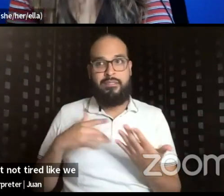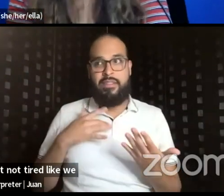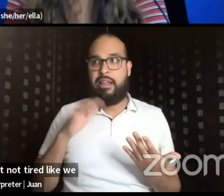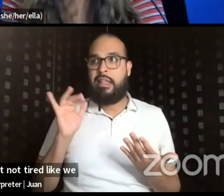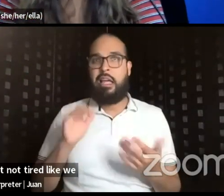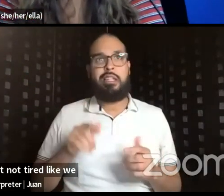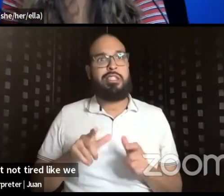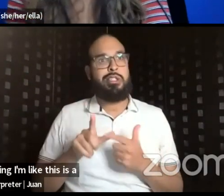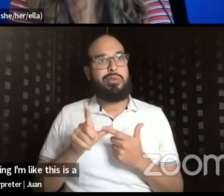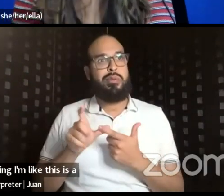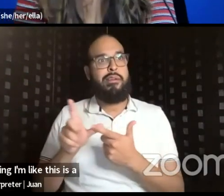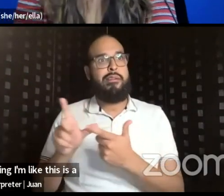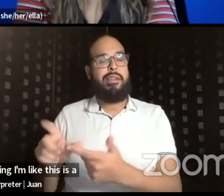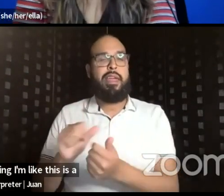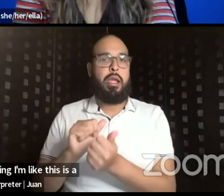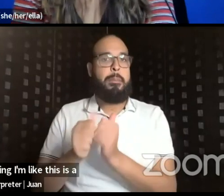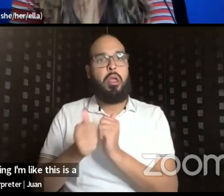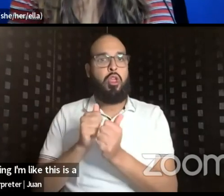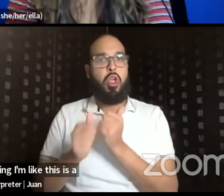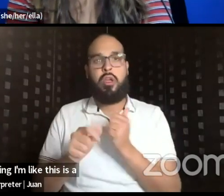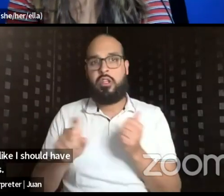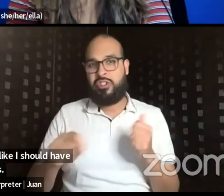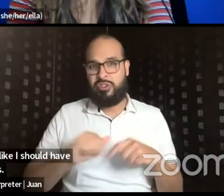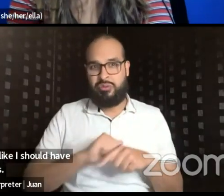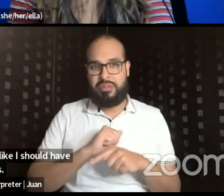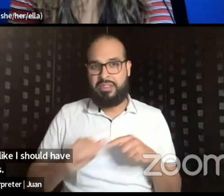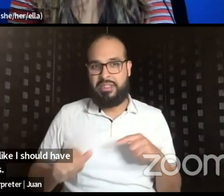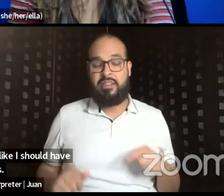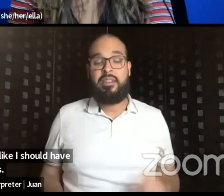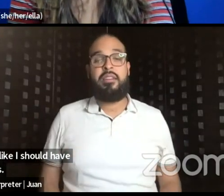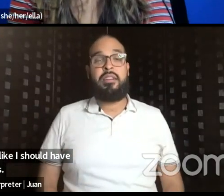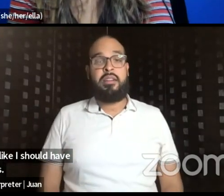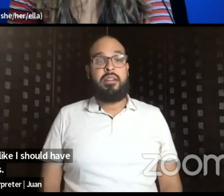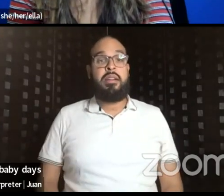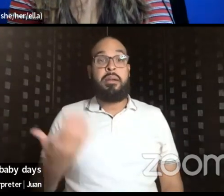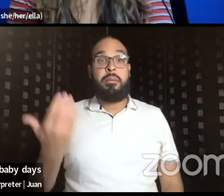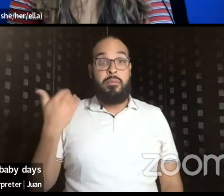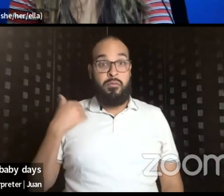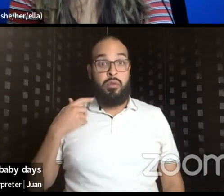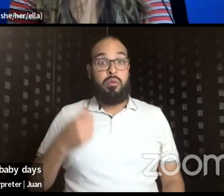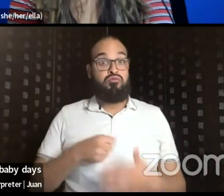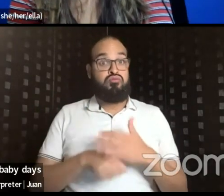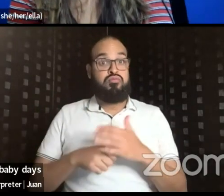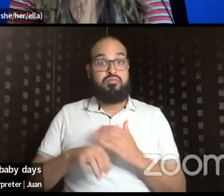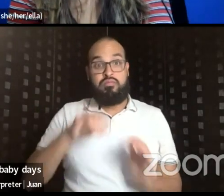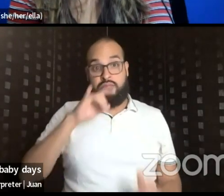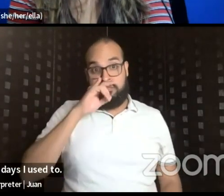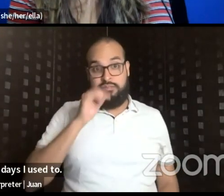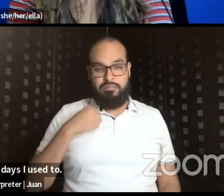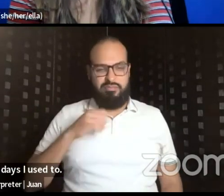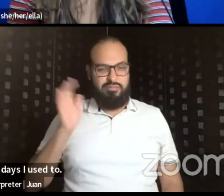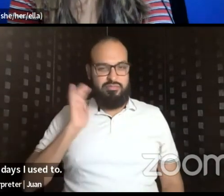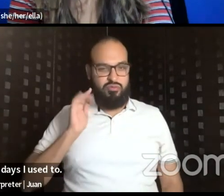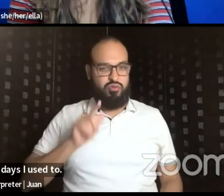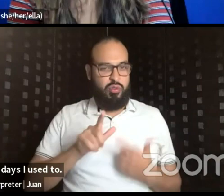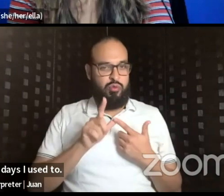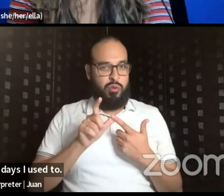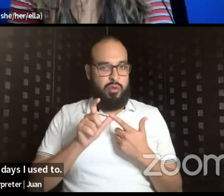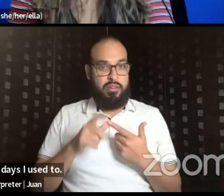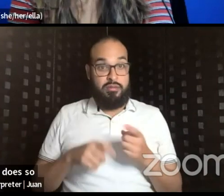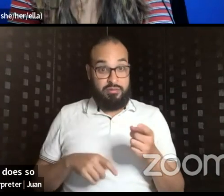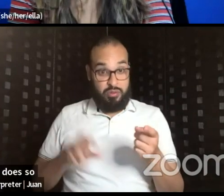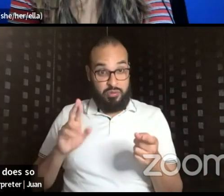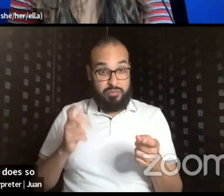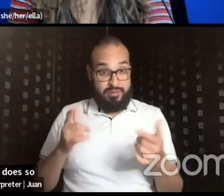should have trained for this. Um, because in my, in my pre baby days, I used to, um, I used to run, um, Rachel does still